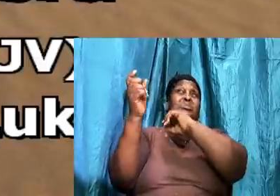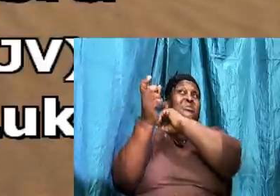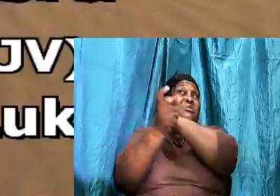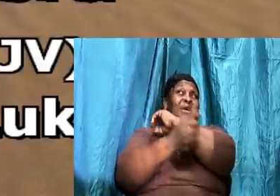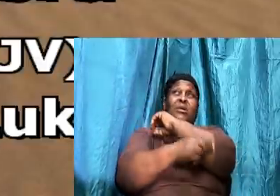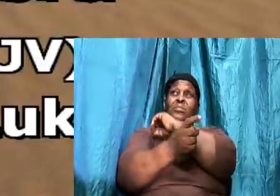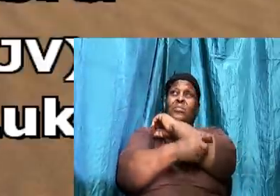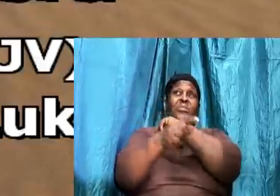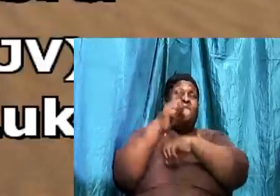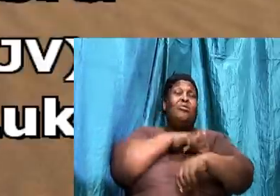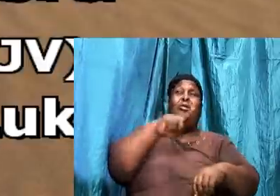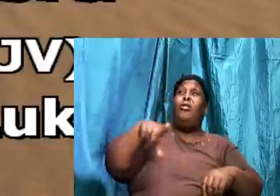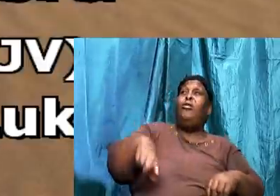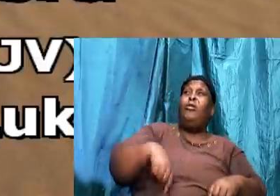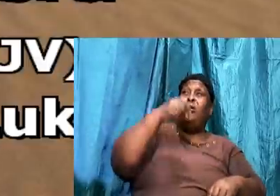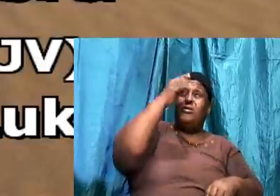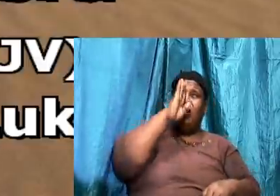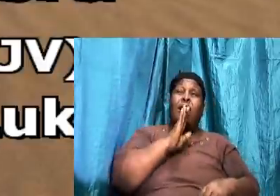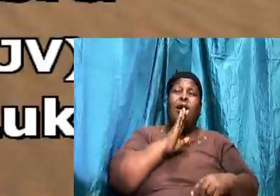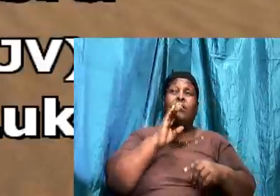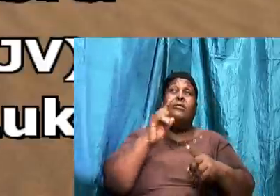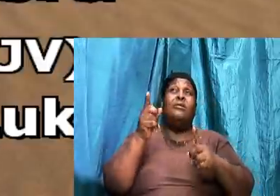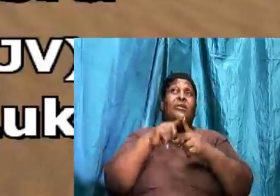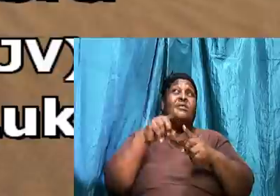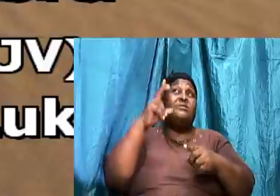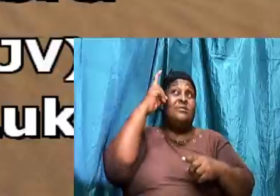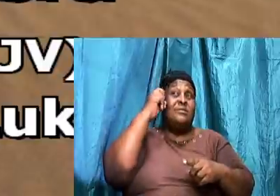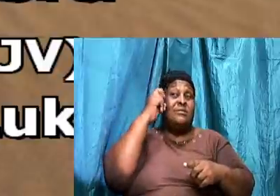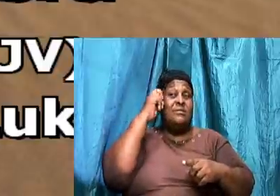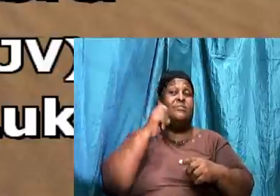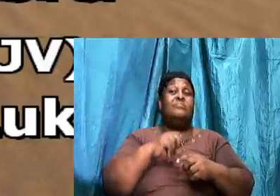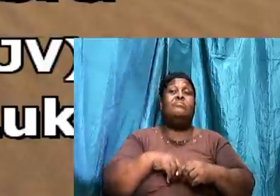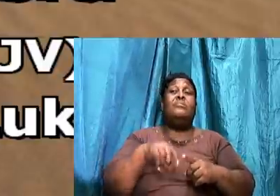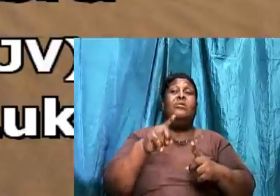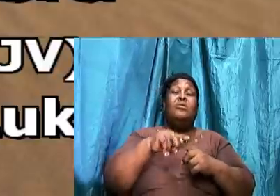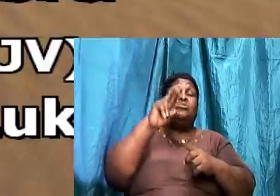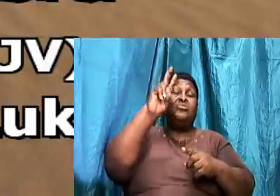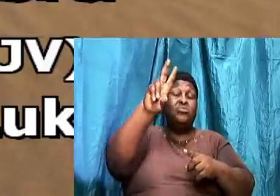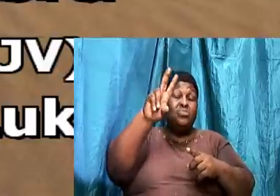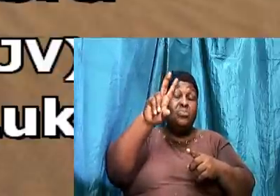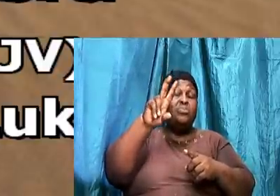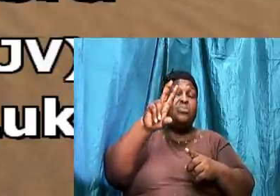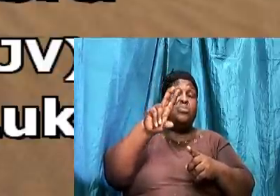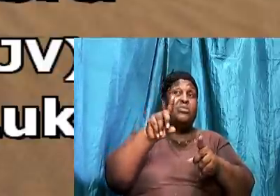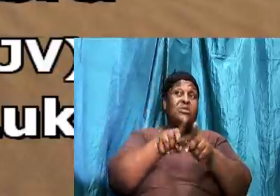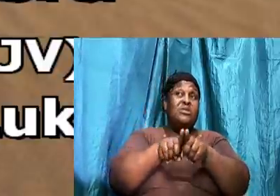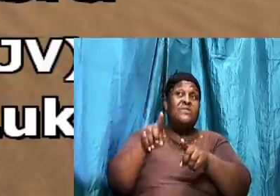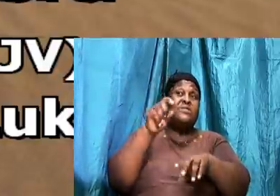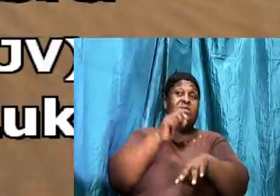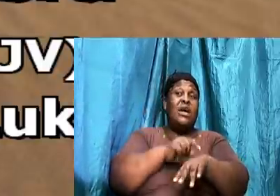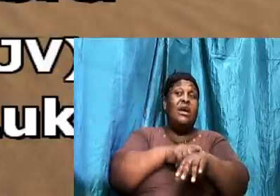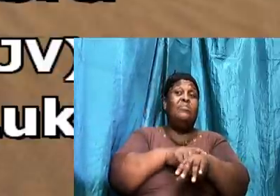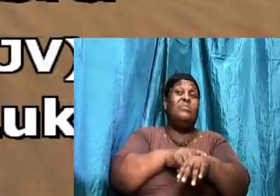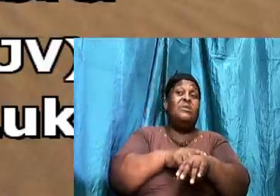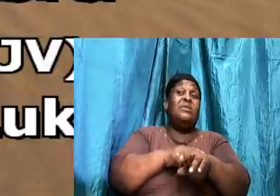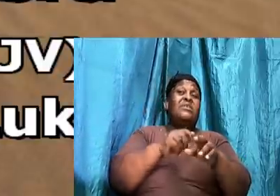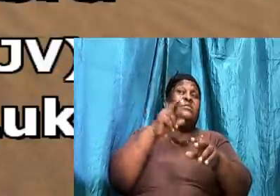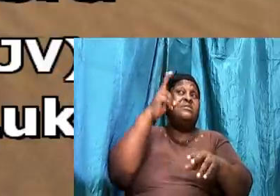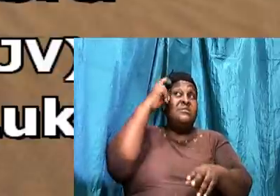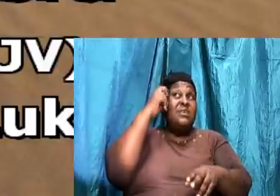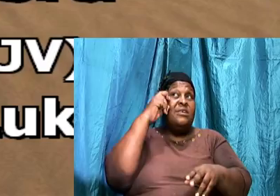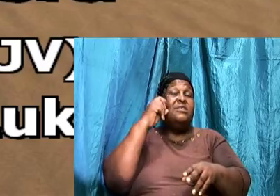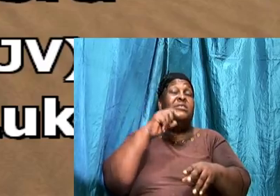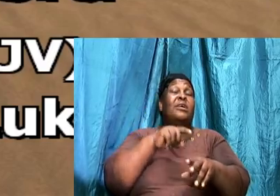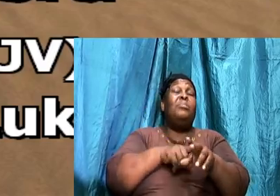thy God. On two different occasions. Satan began his temptation with the